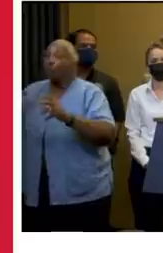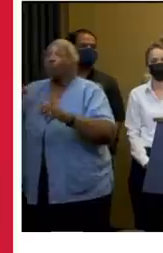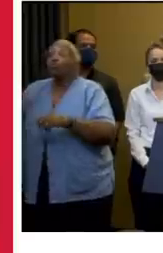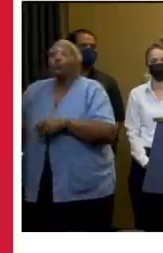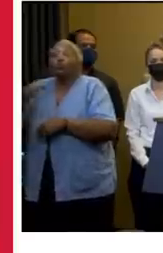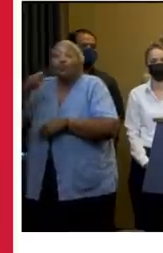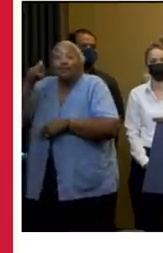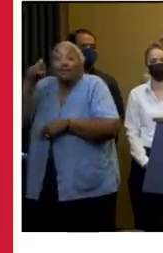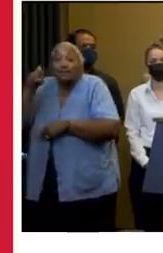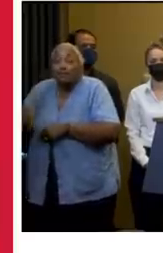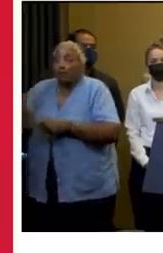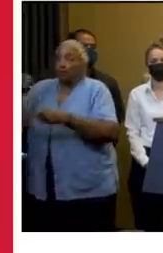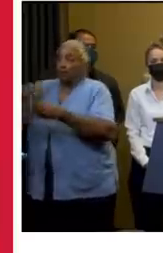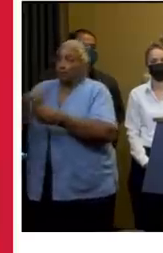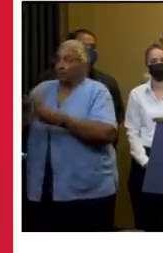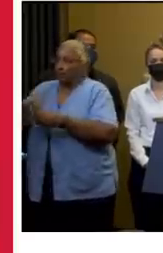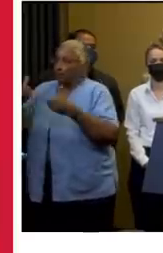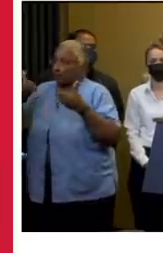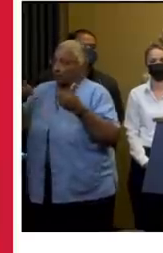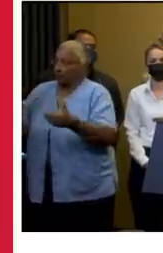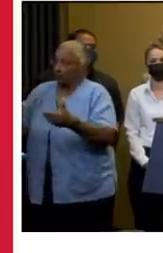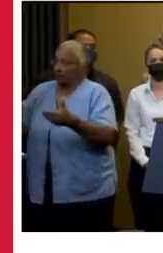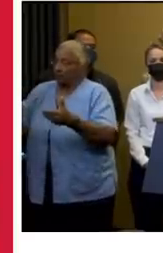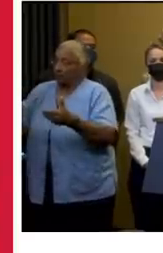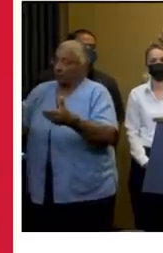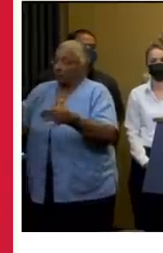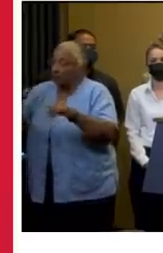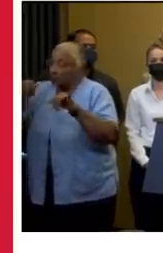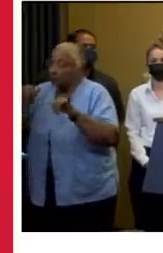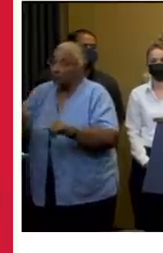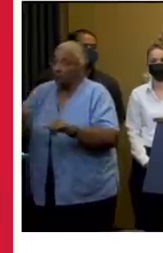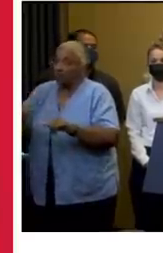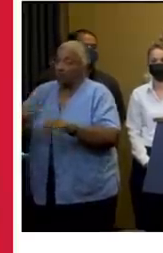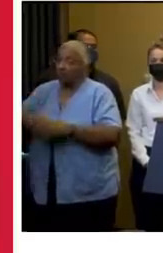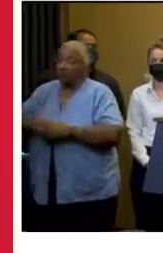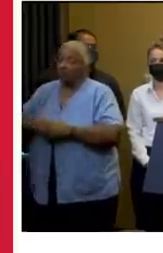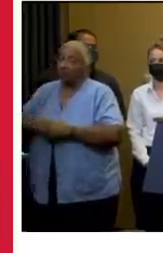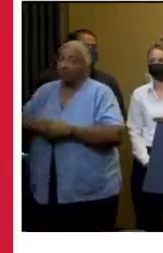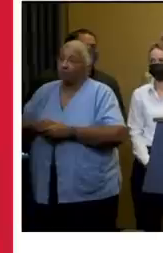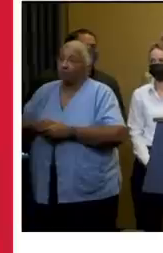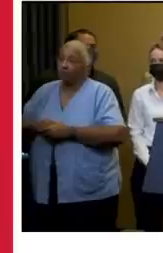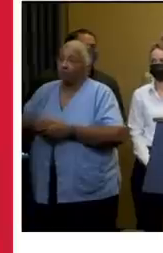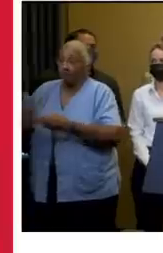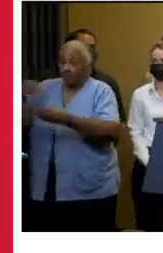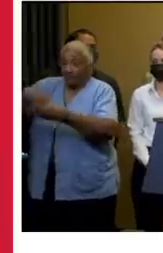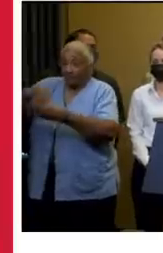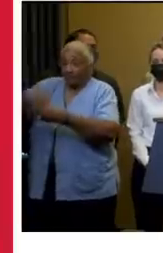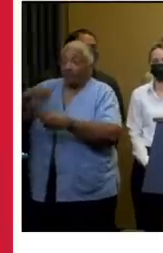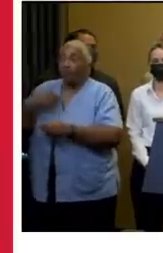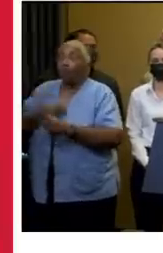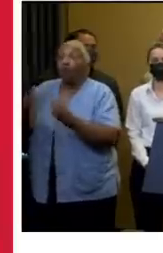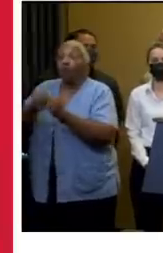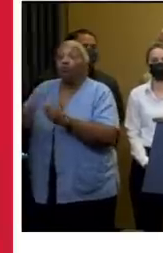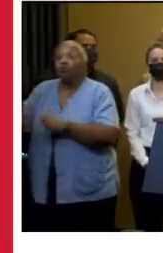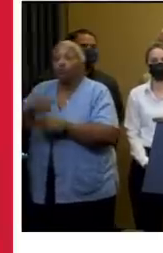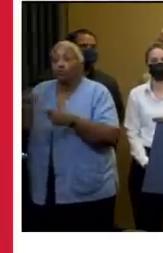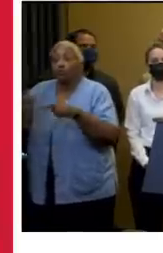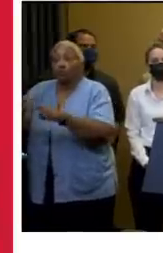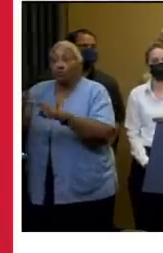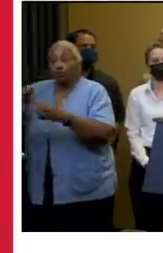indoors for the remainder of this storm. Hunker down and stay put. We'll be with you through the storm.